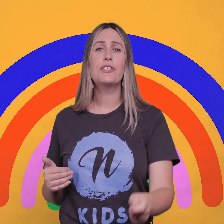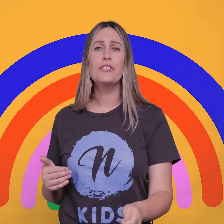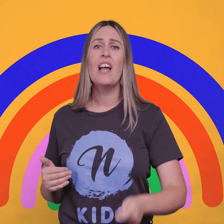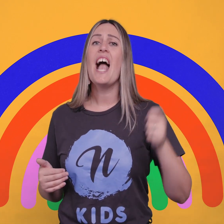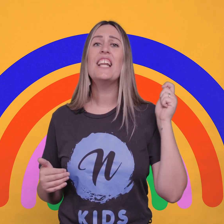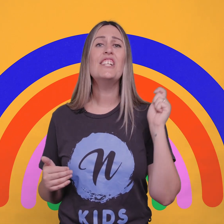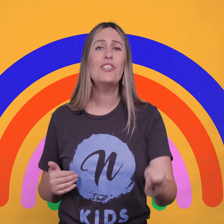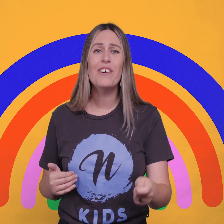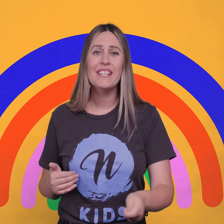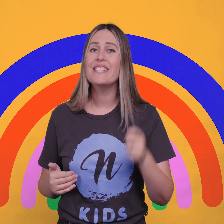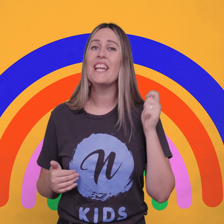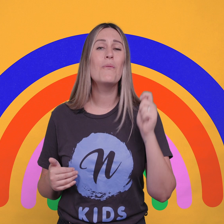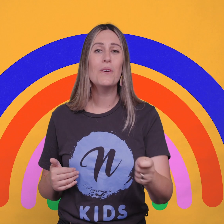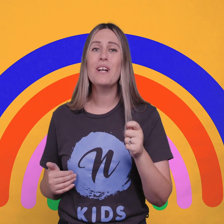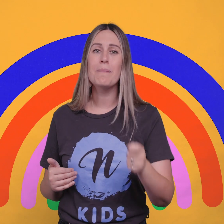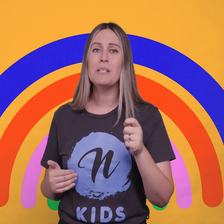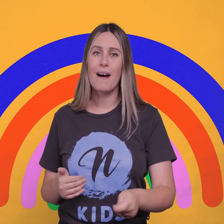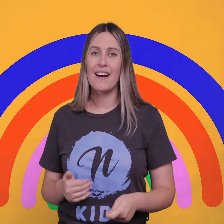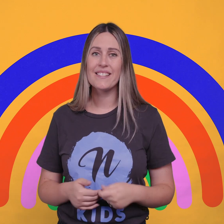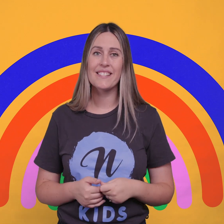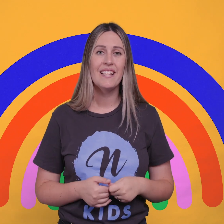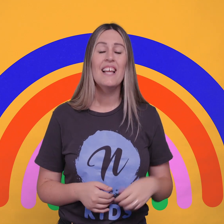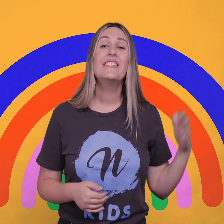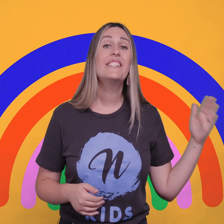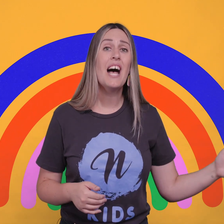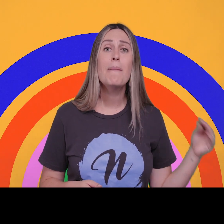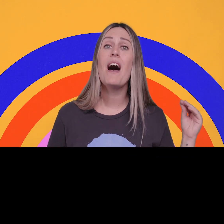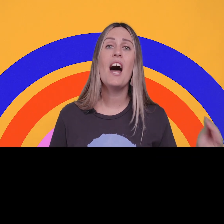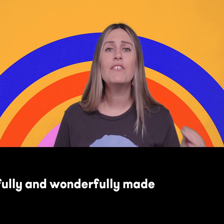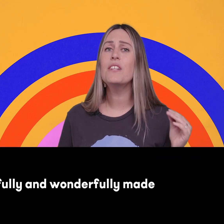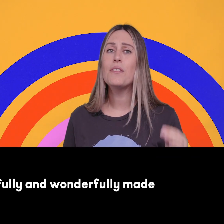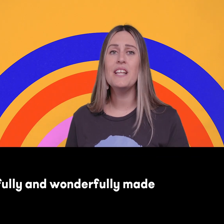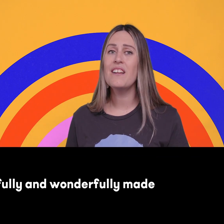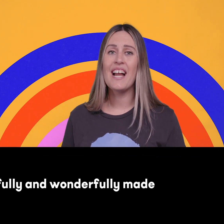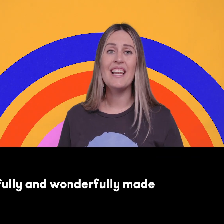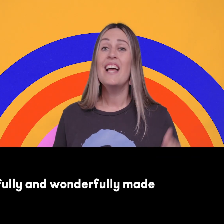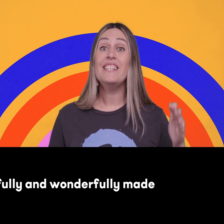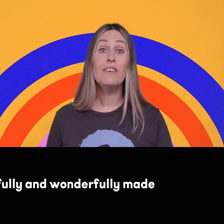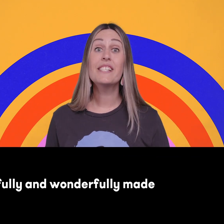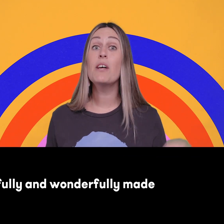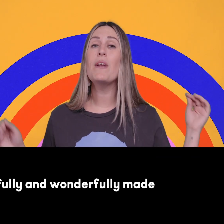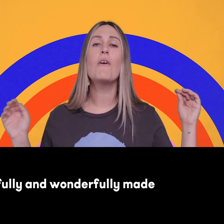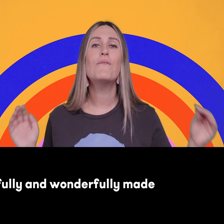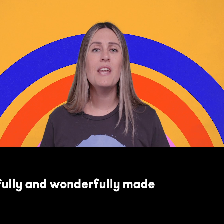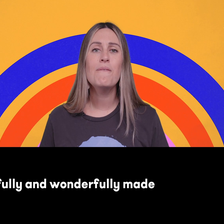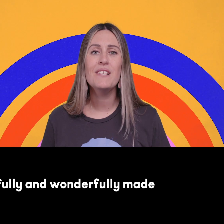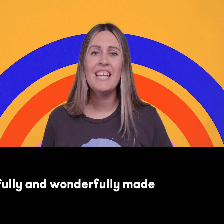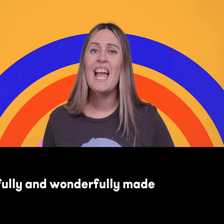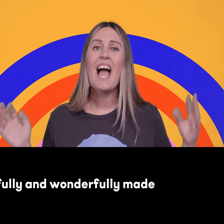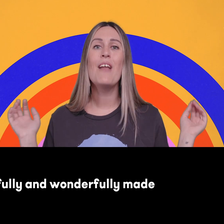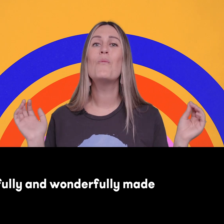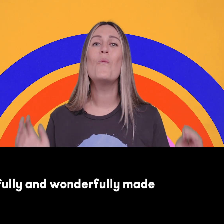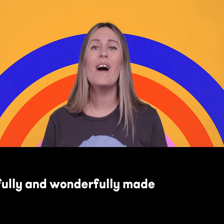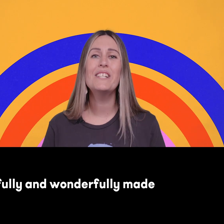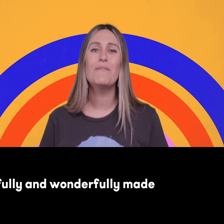it is true and assurance that it will come to pass. Psalm 139 tells us that we are fearfully